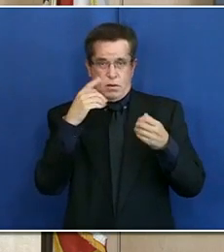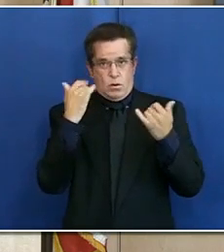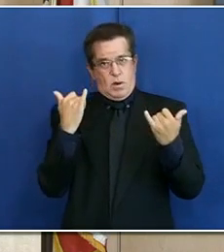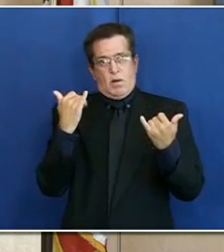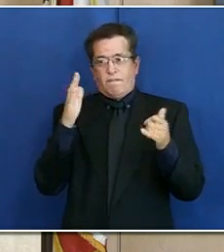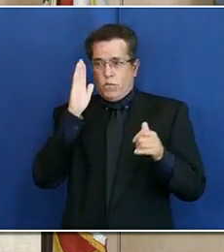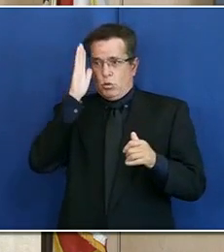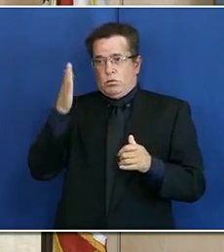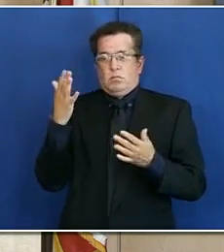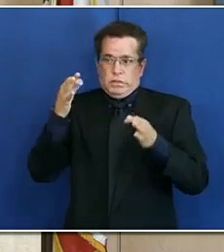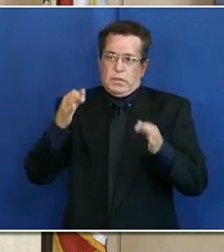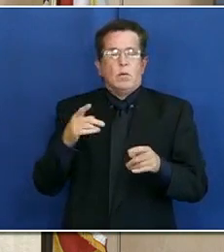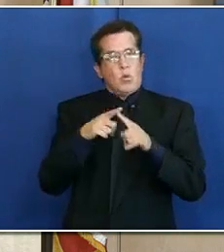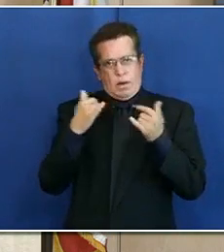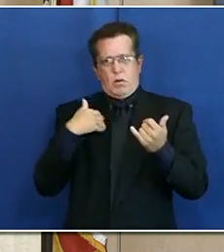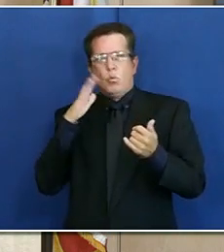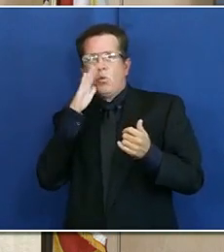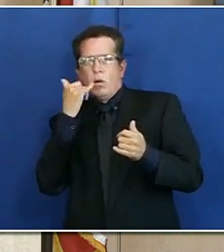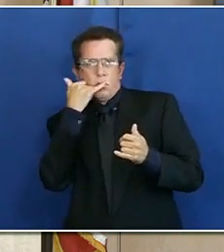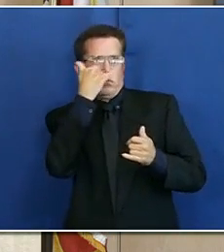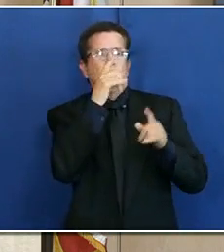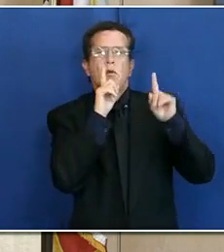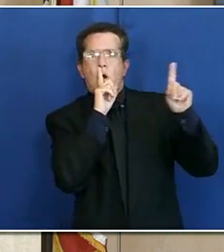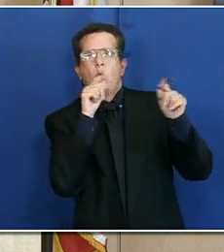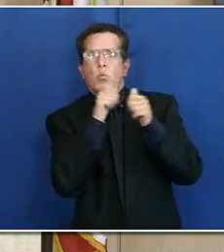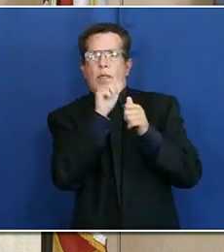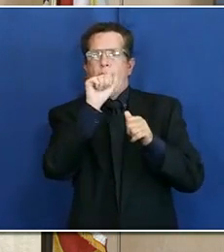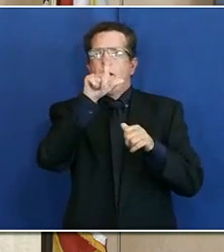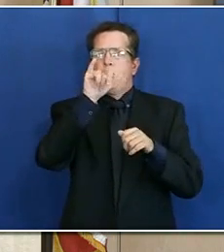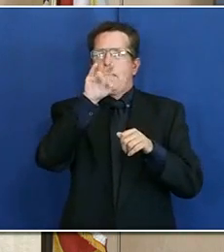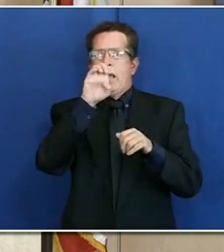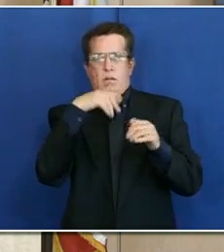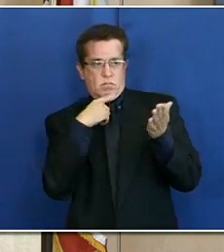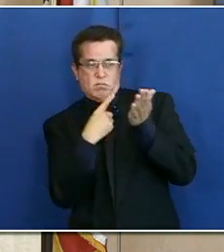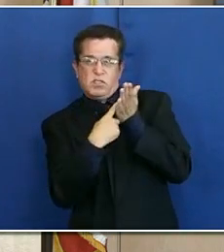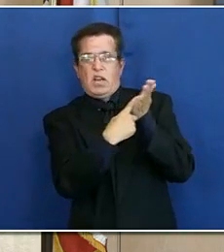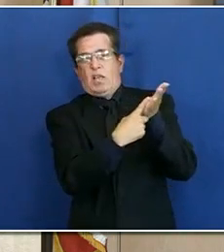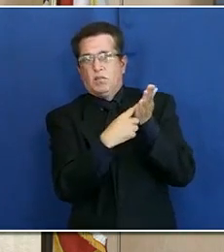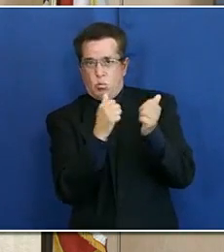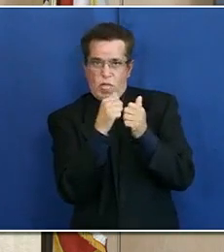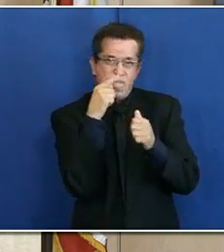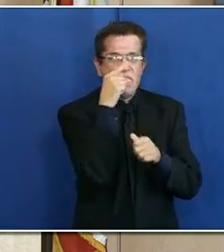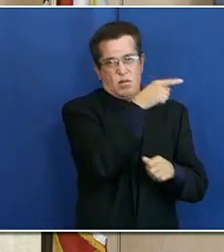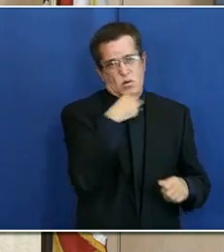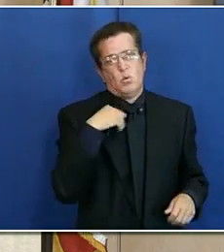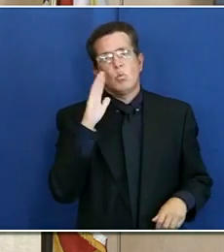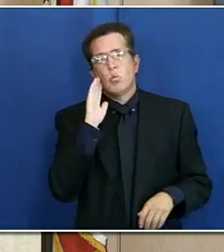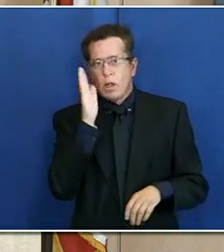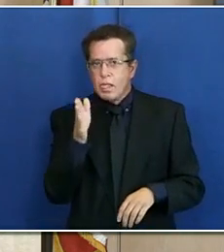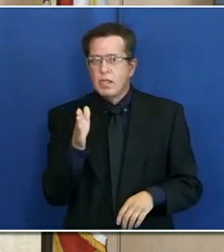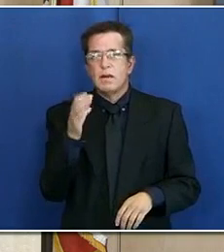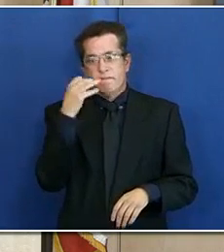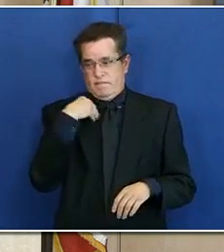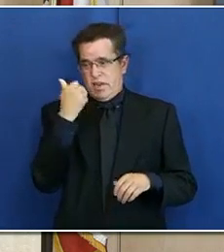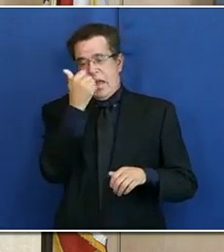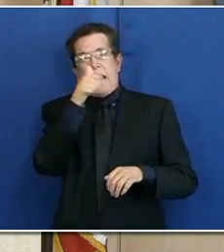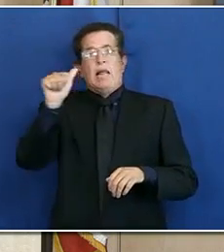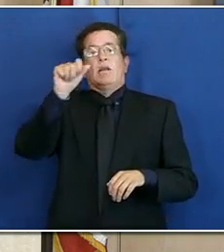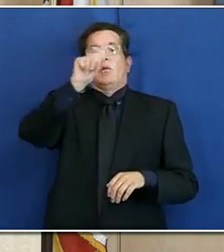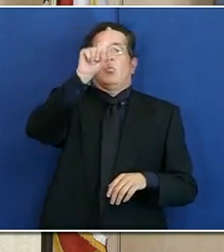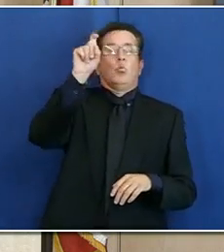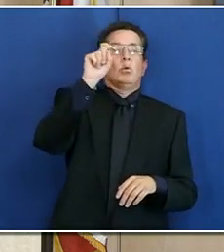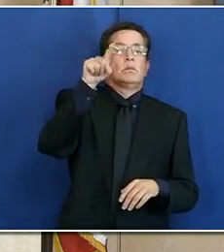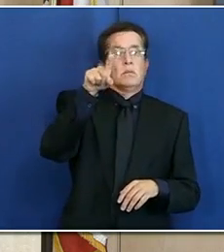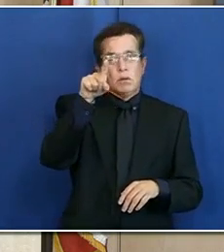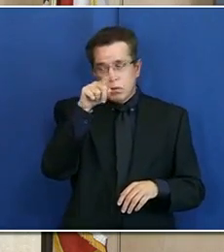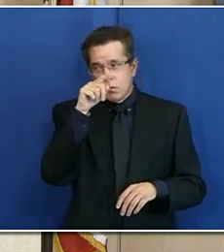we'll reach out to Alpine School District, take a look at what they have, work with them, and then if we have any questions or areas where